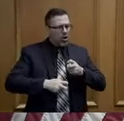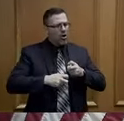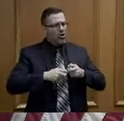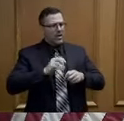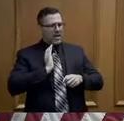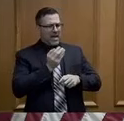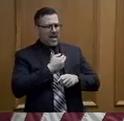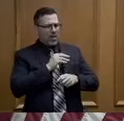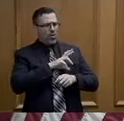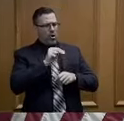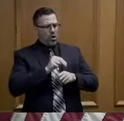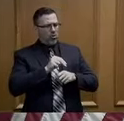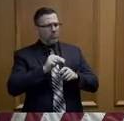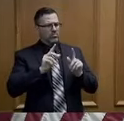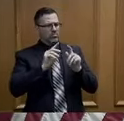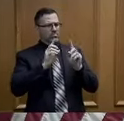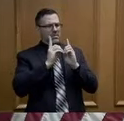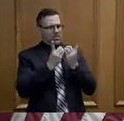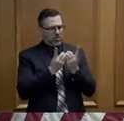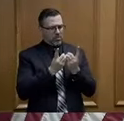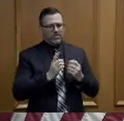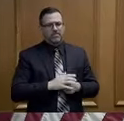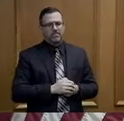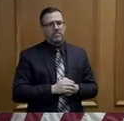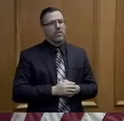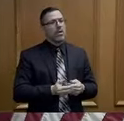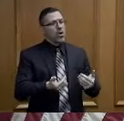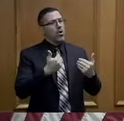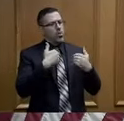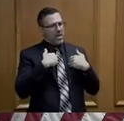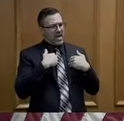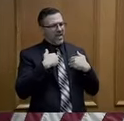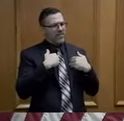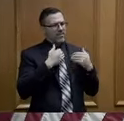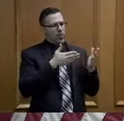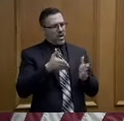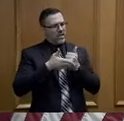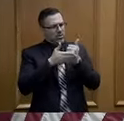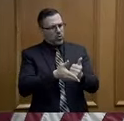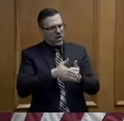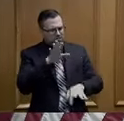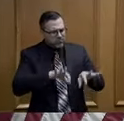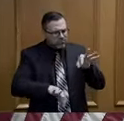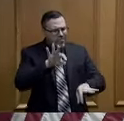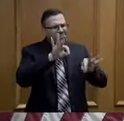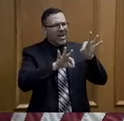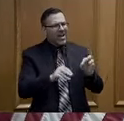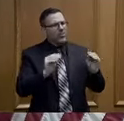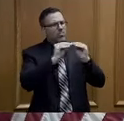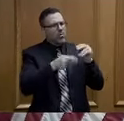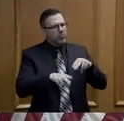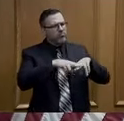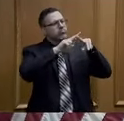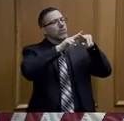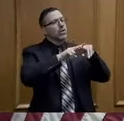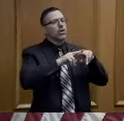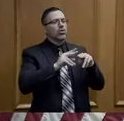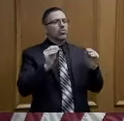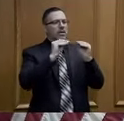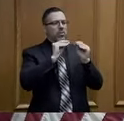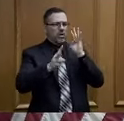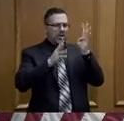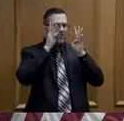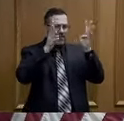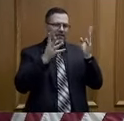departments to do that. We have dedicated resources there and part of what we're doing is trying again to be innovative and creative